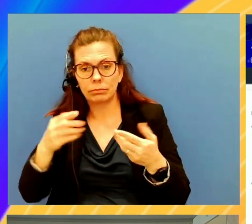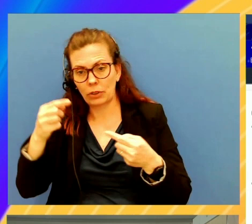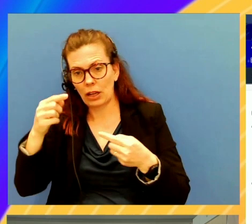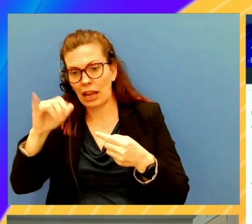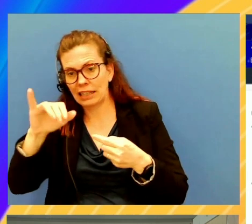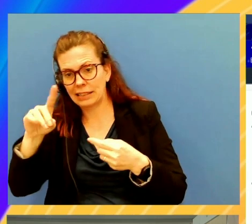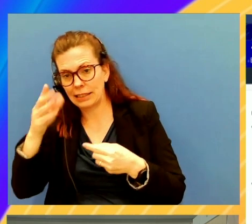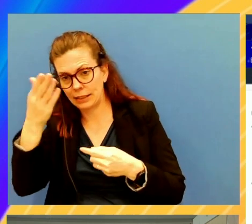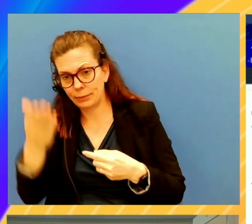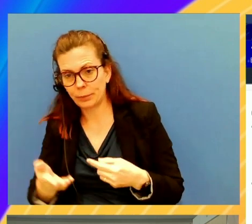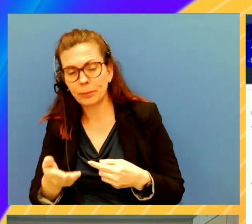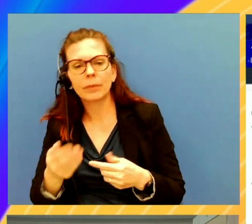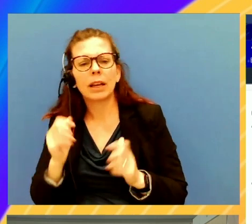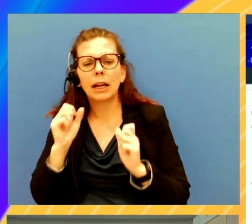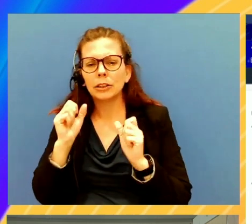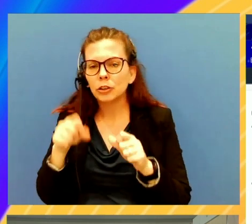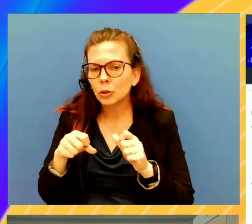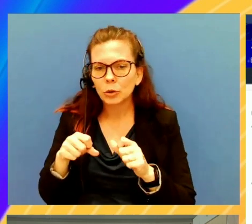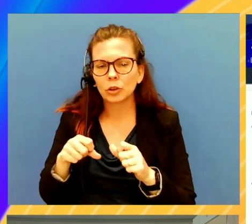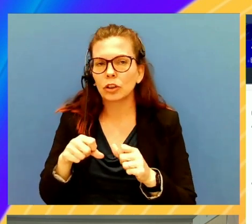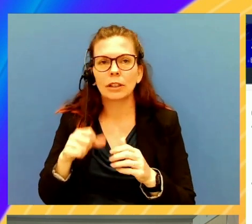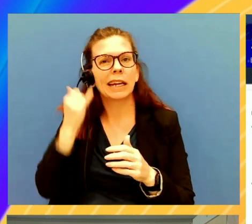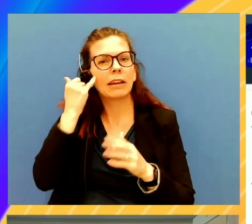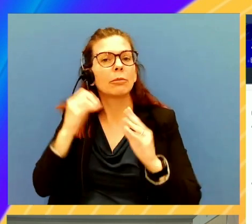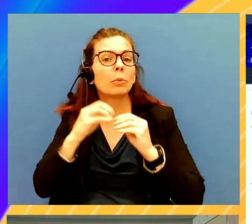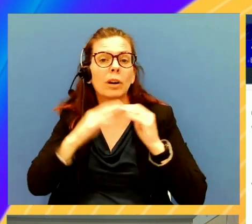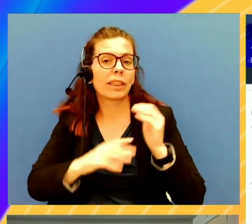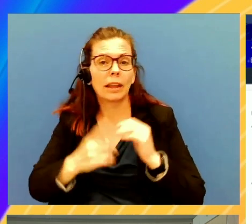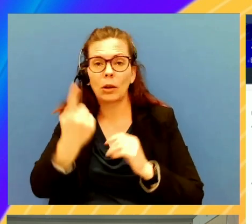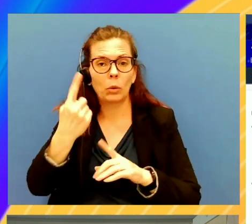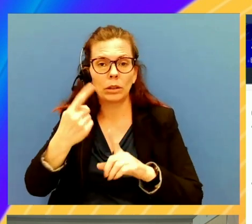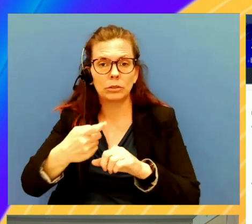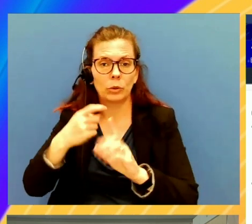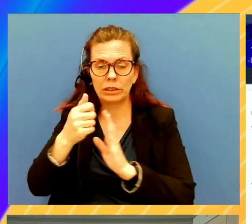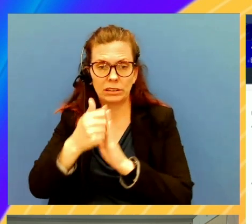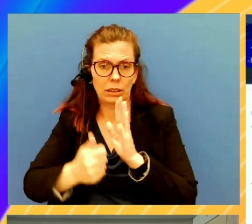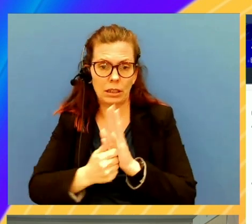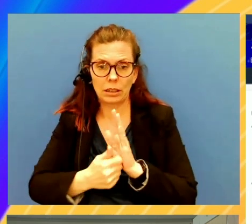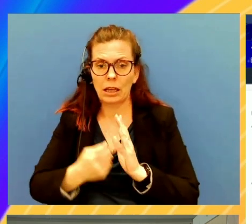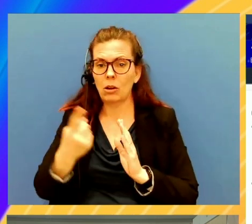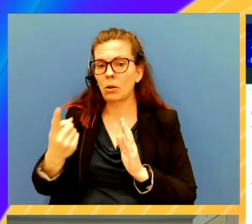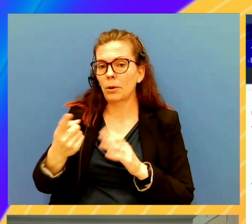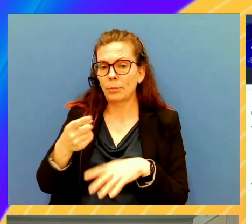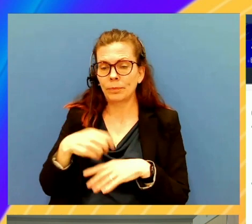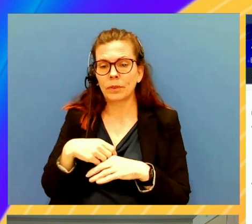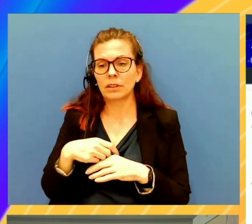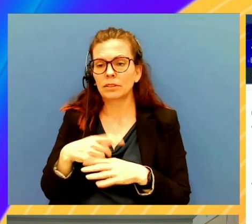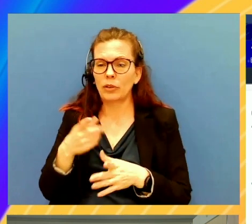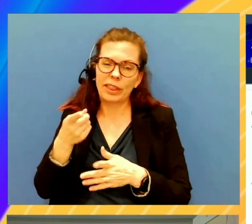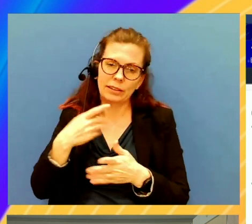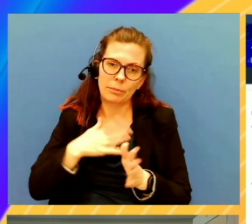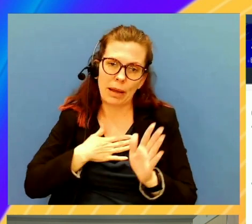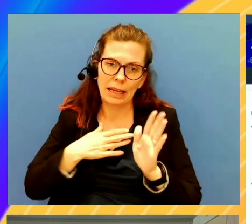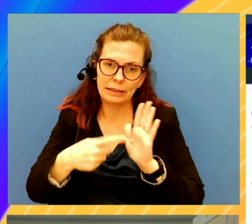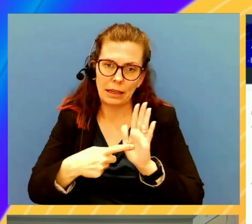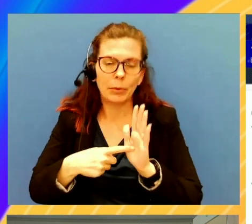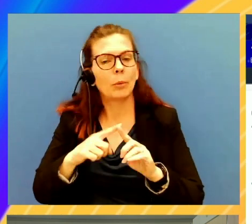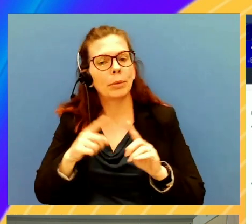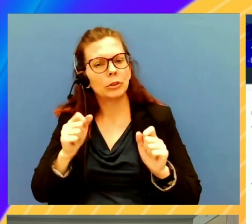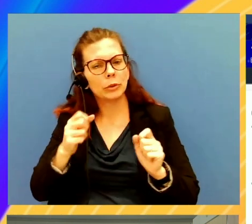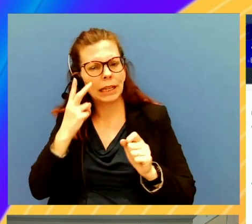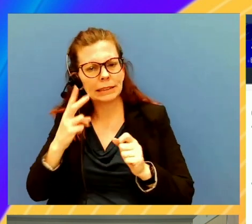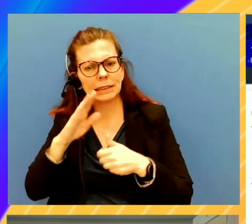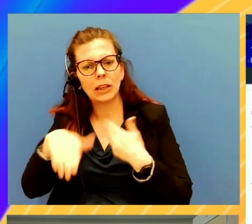And you are able to, like, you know, go, like, if you have more than one source account, like, this is just my demo, you'll be able to see all the